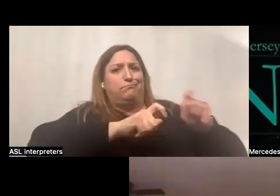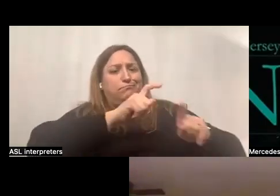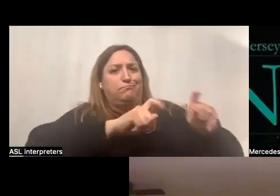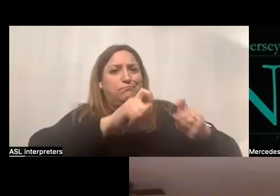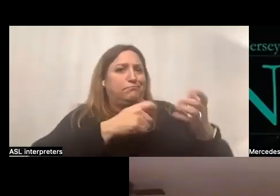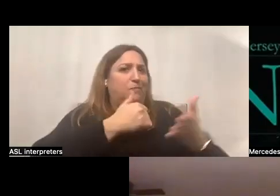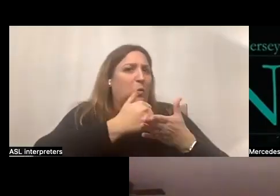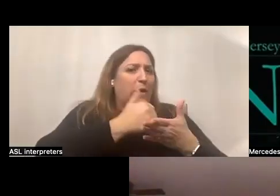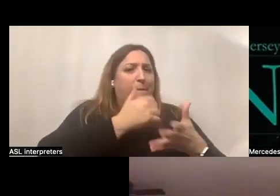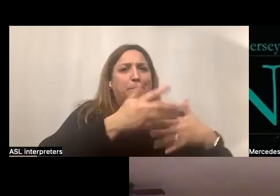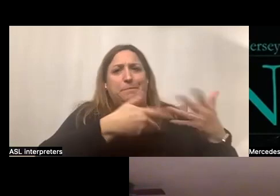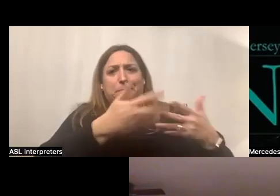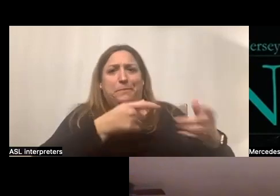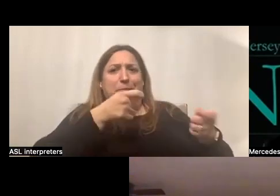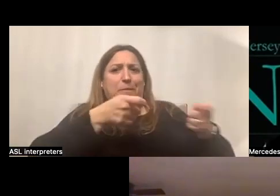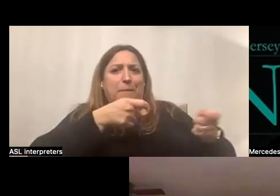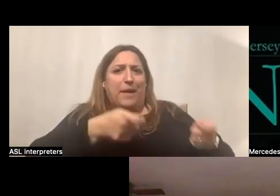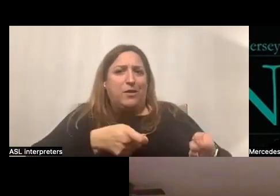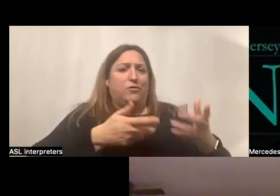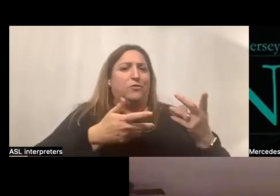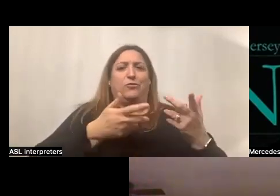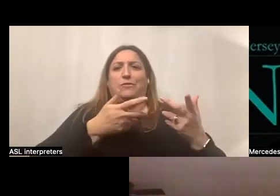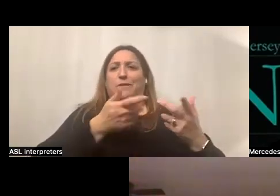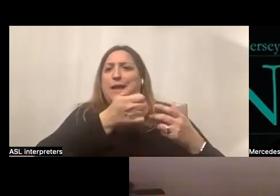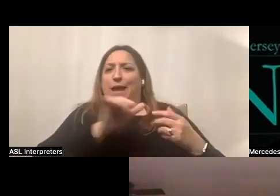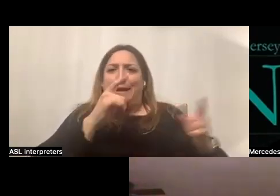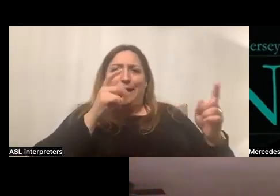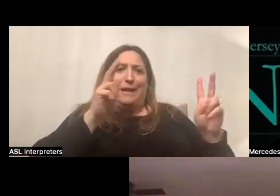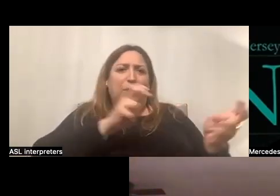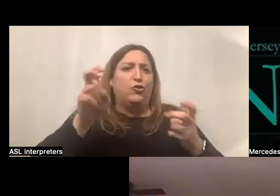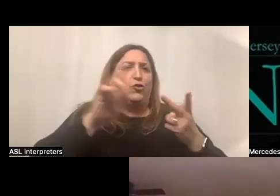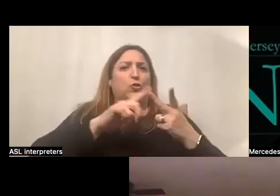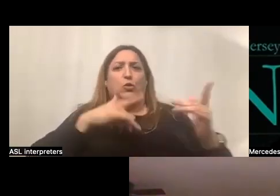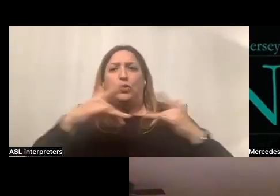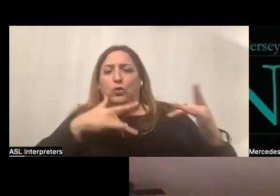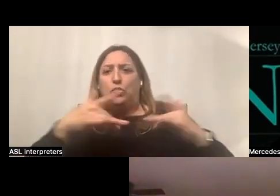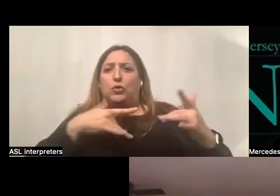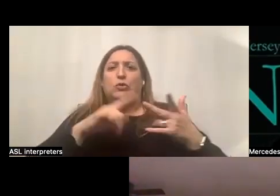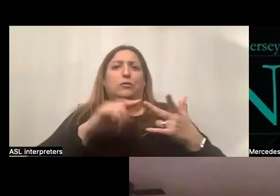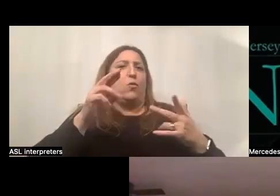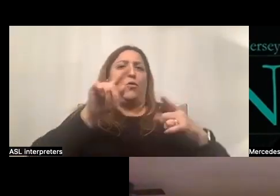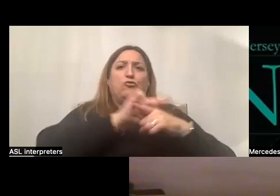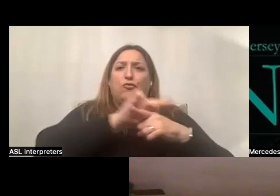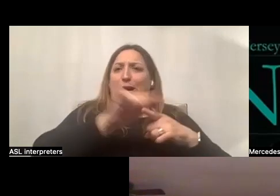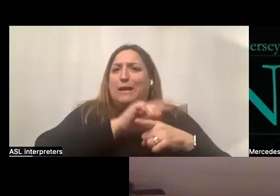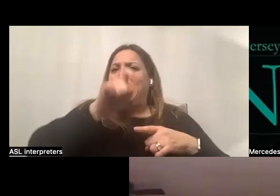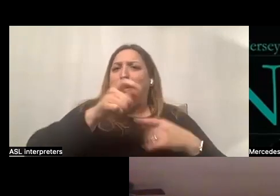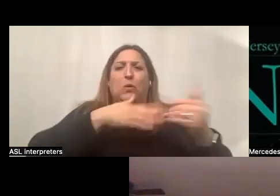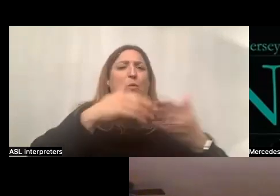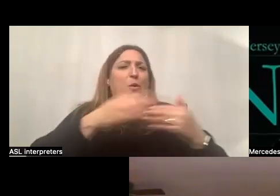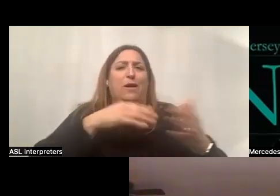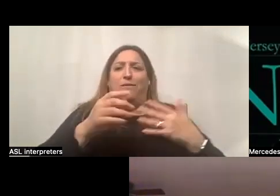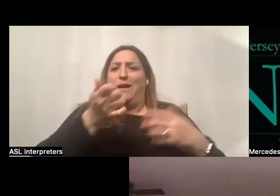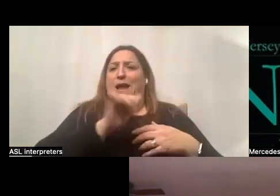help you, um, manage through an issue or a concern or just some kind of a training need or any kind of ad hoc questions.